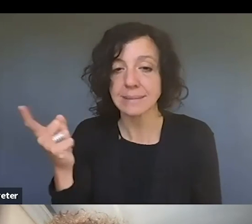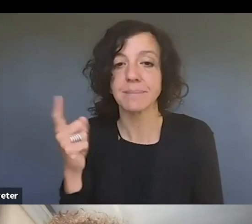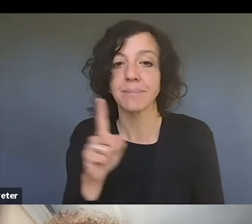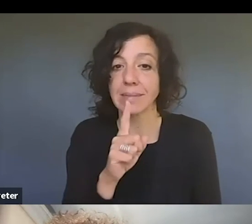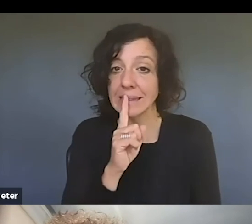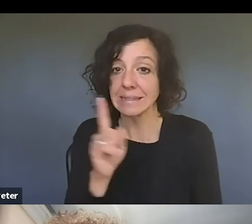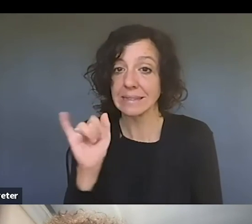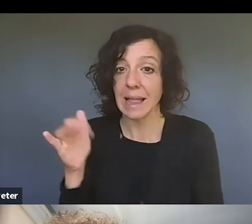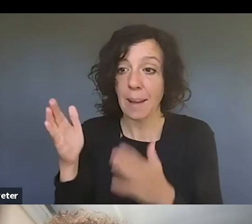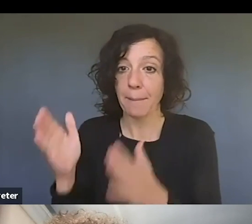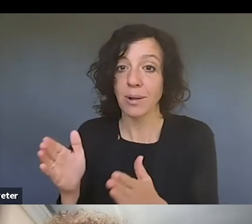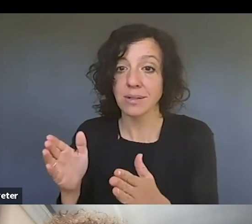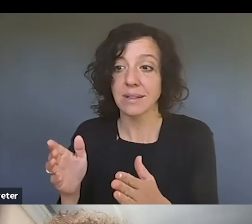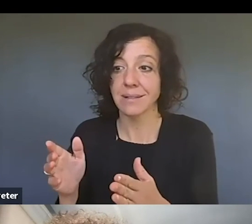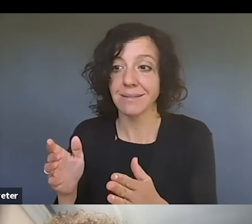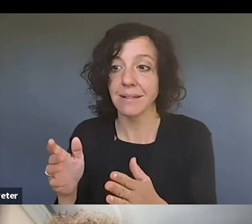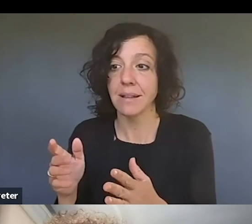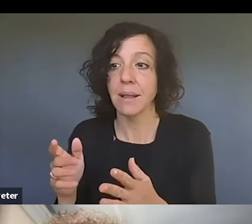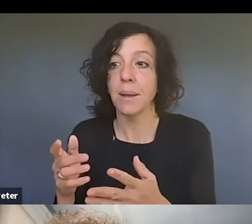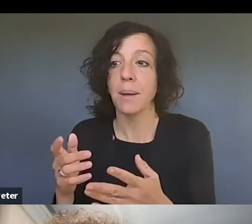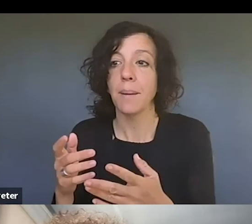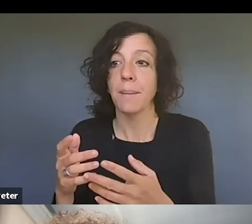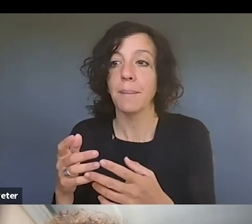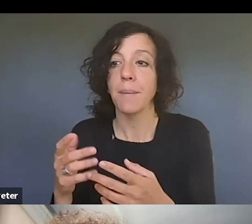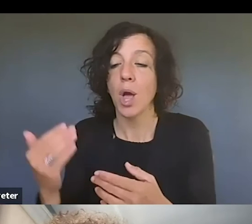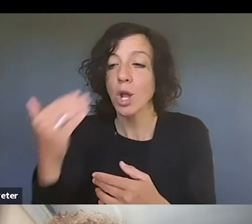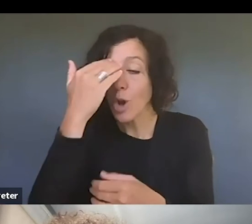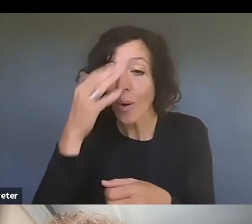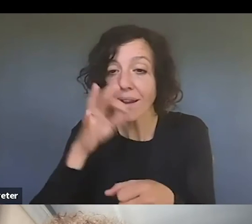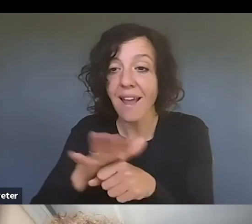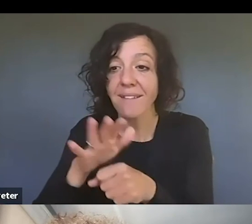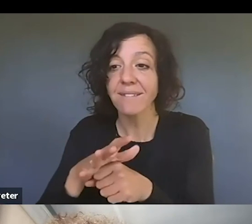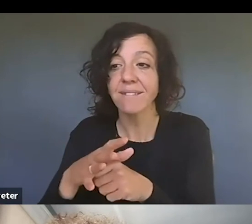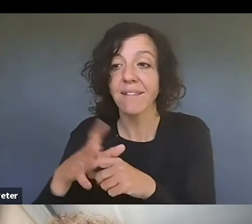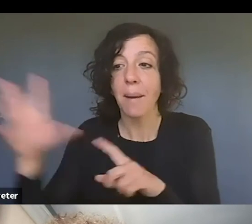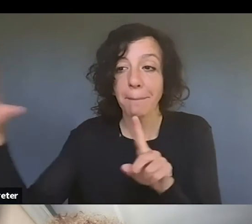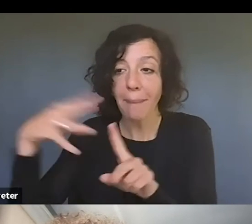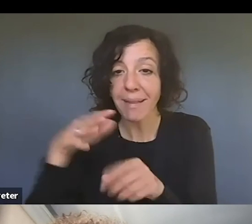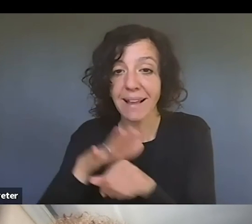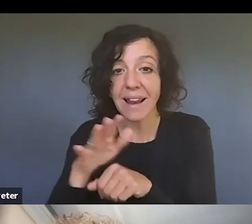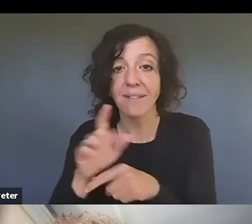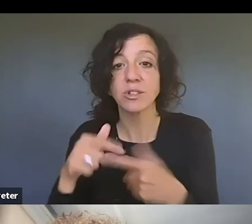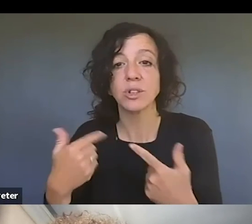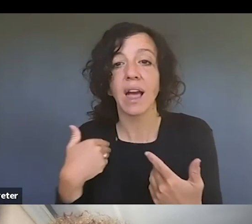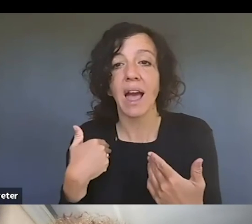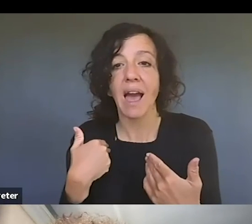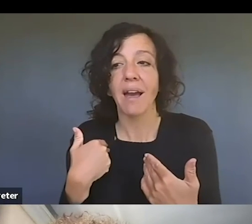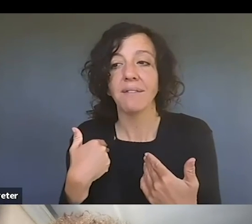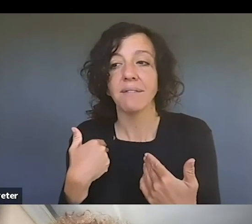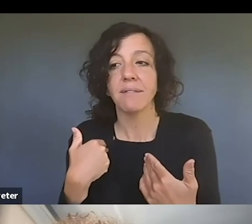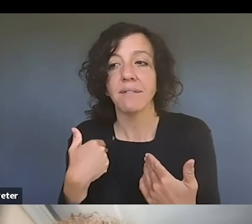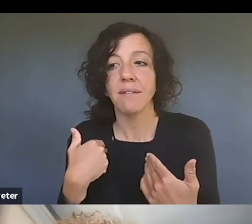been public enough not known enough to have acquired a commercial interest in their likeness